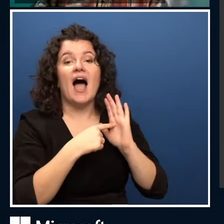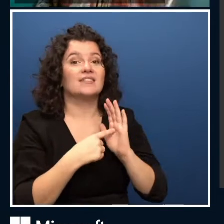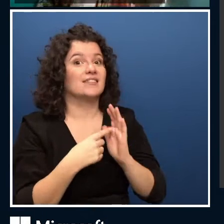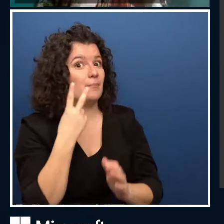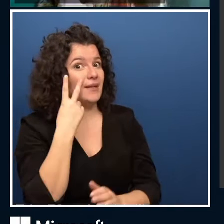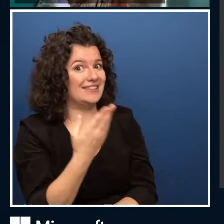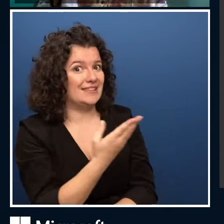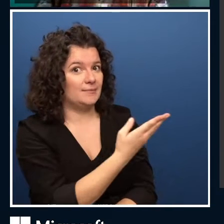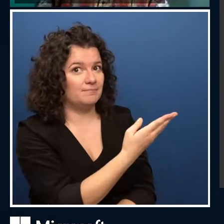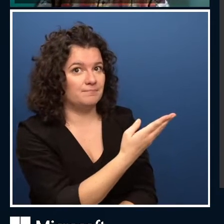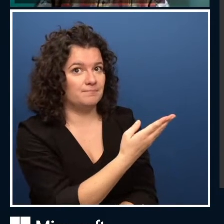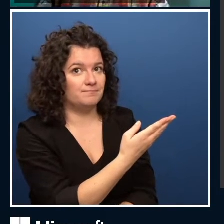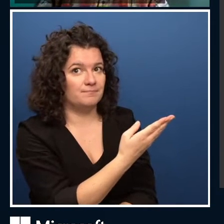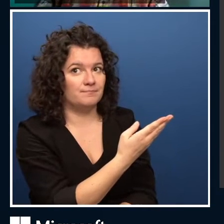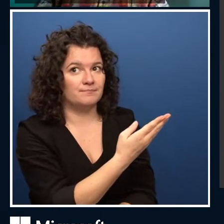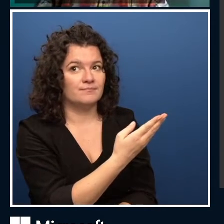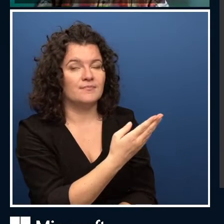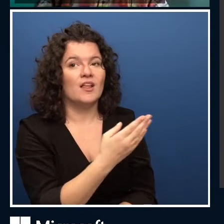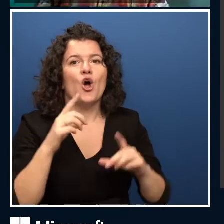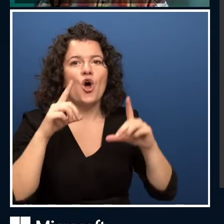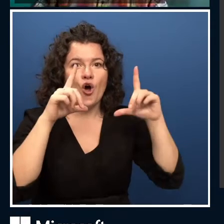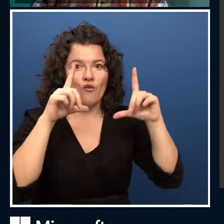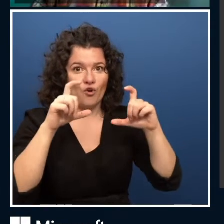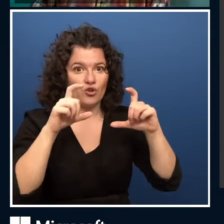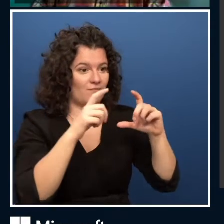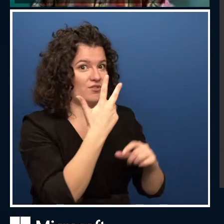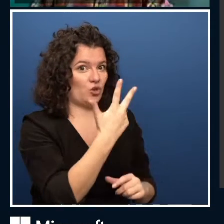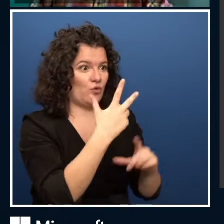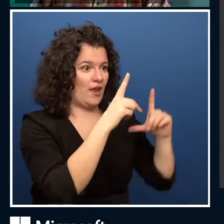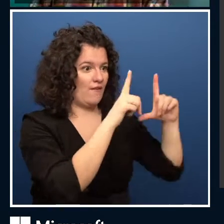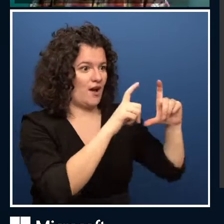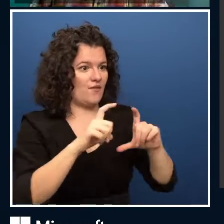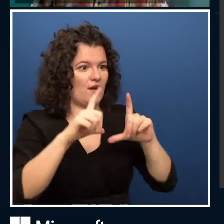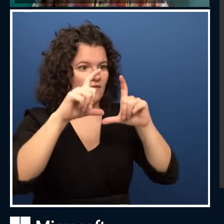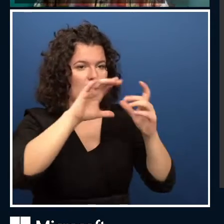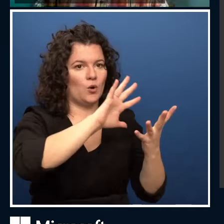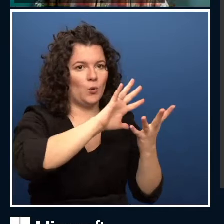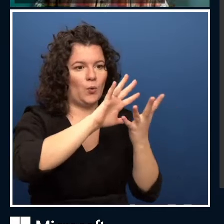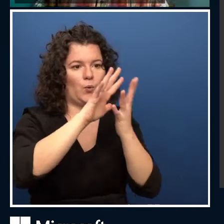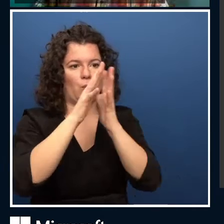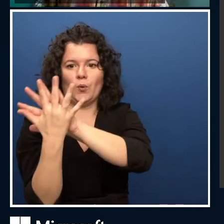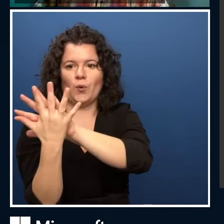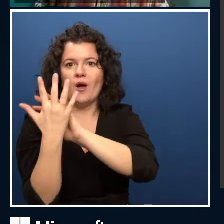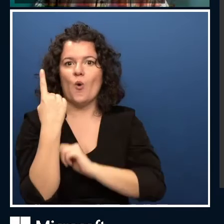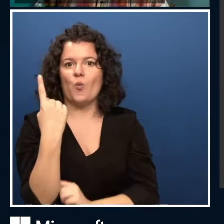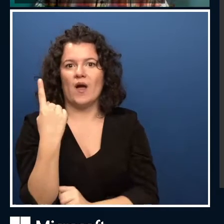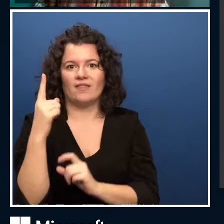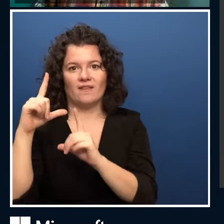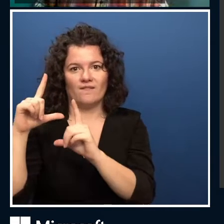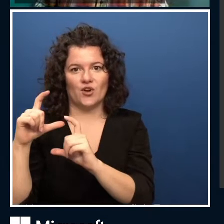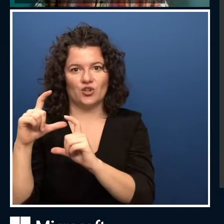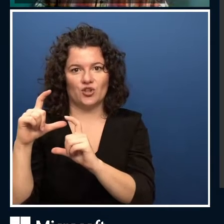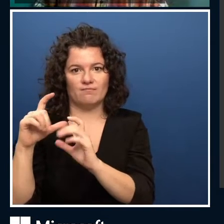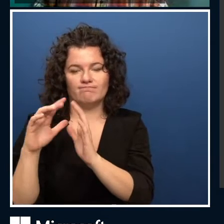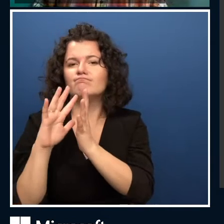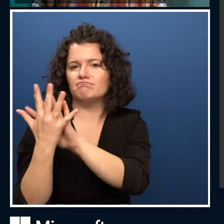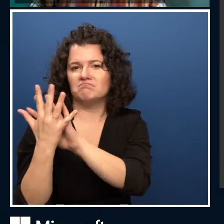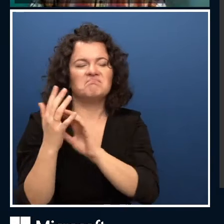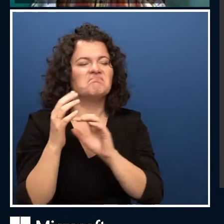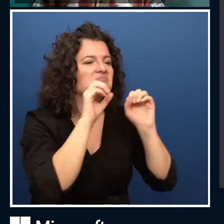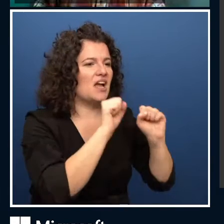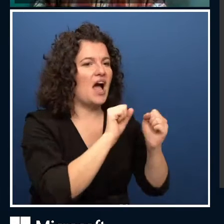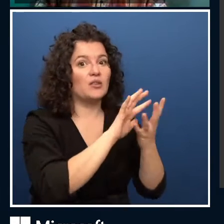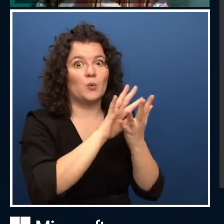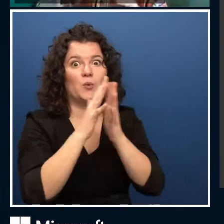taking several photographs and aligning them together in a certain way. So we can use cognitive services to find out those